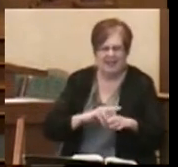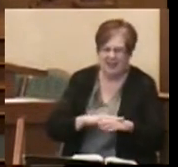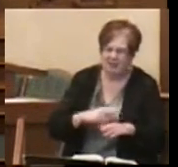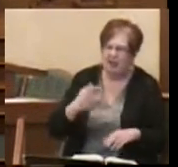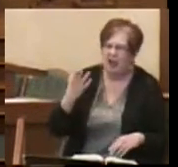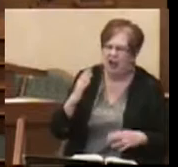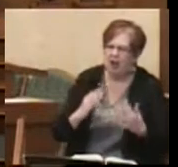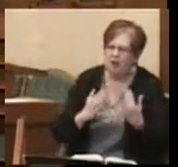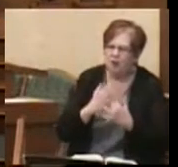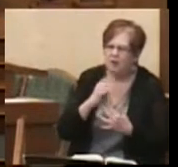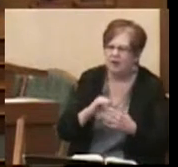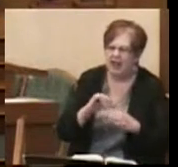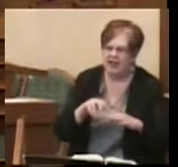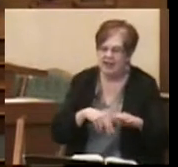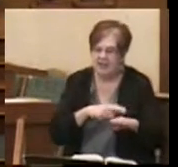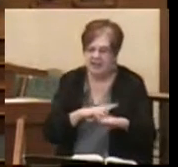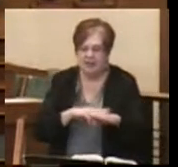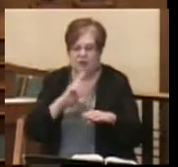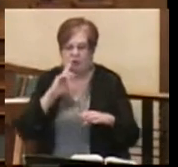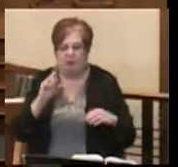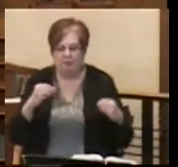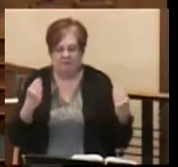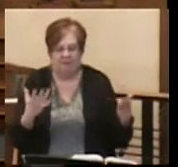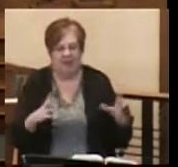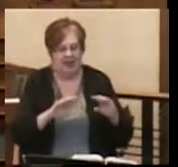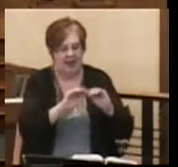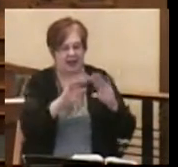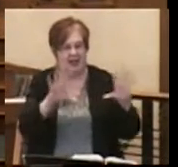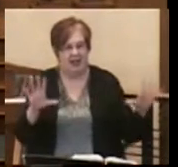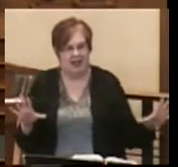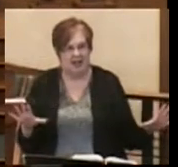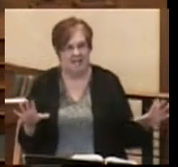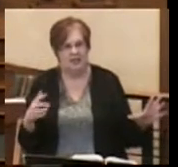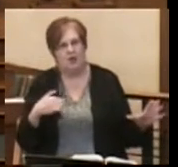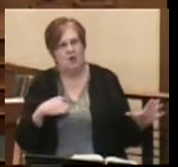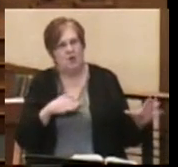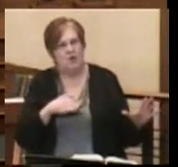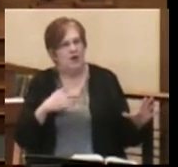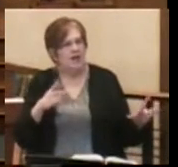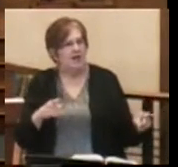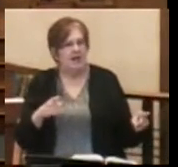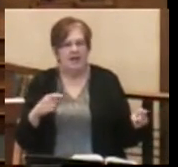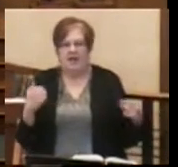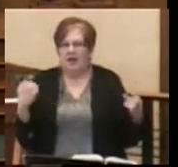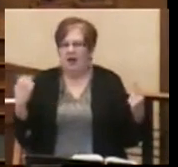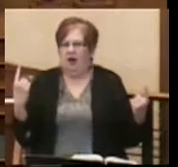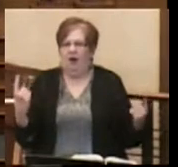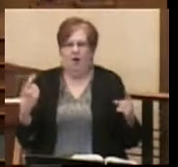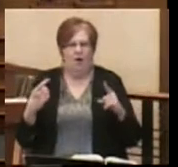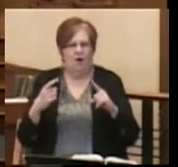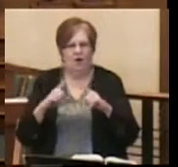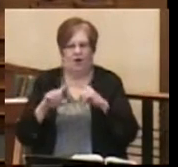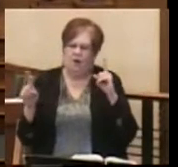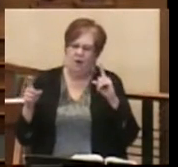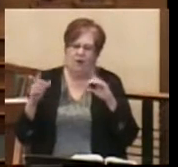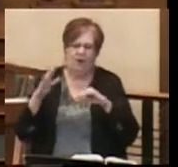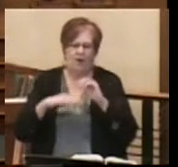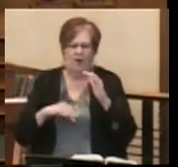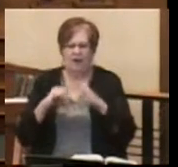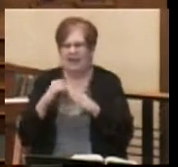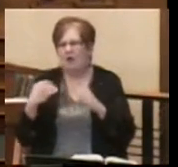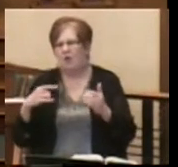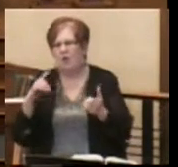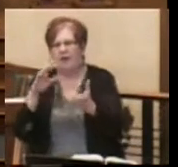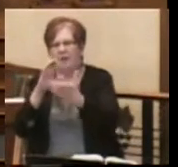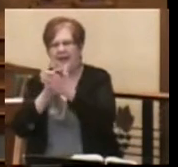through a nation, would provide light for the world. We have come a long ways from that. We believe that